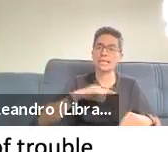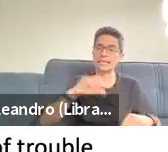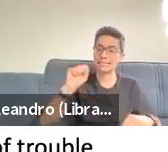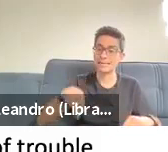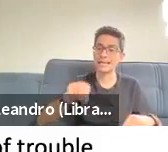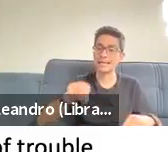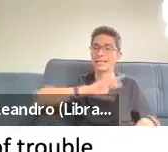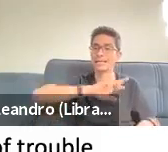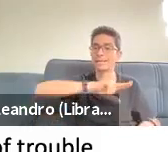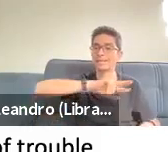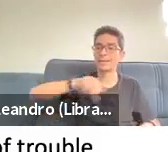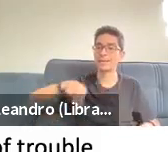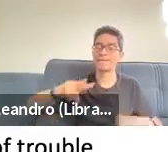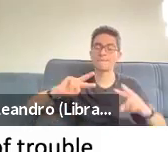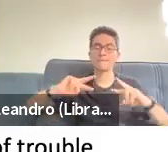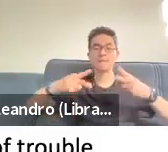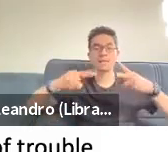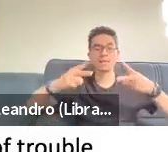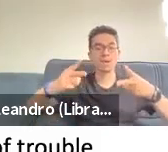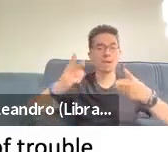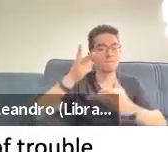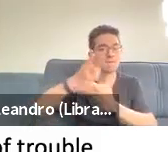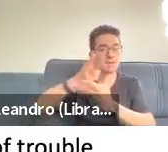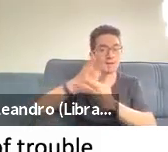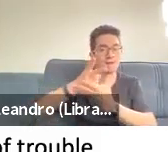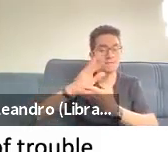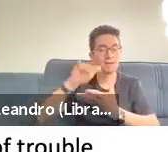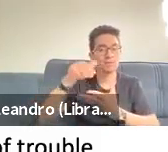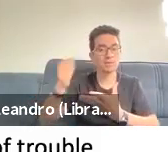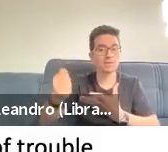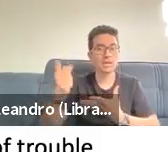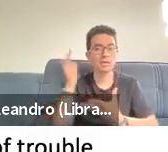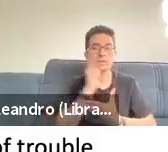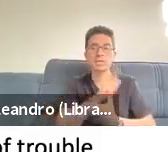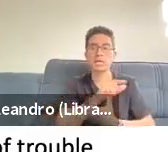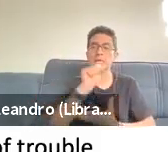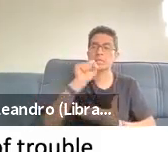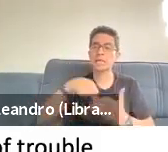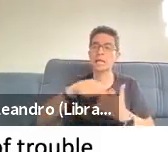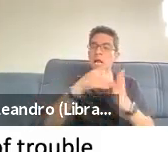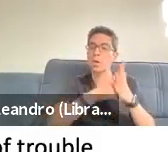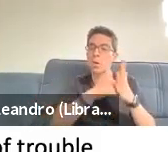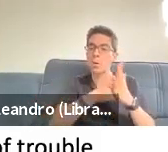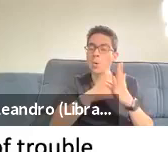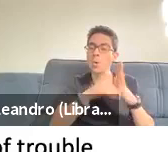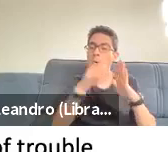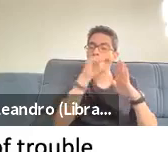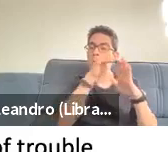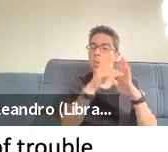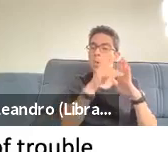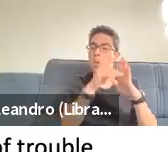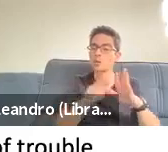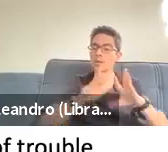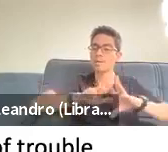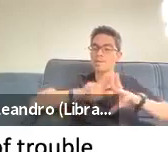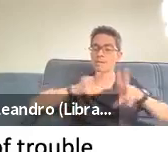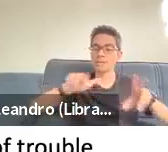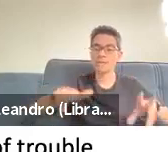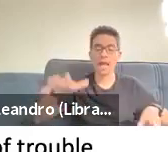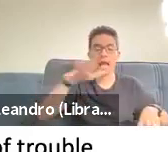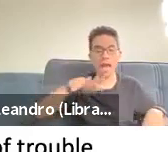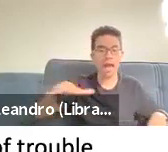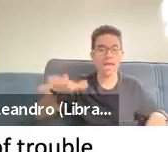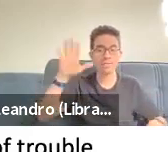participants and across sessions or other activities. The density maps, which trapped both temporal